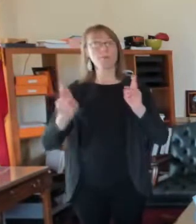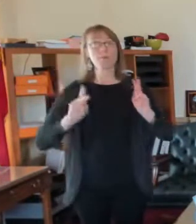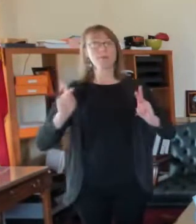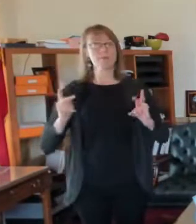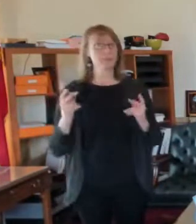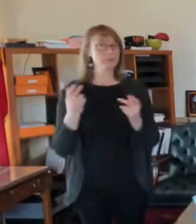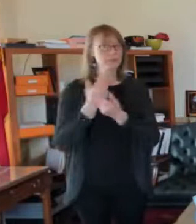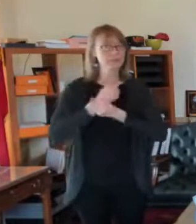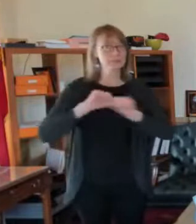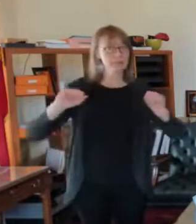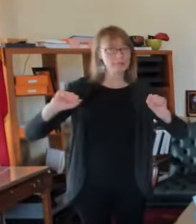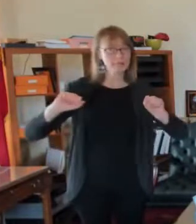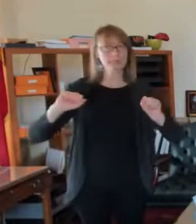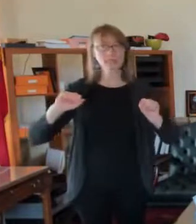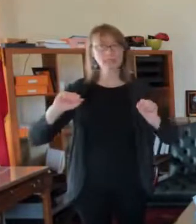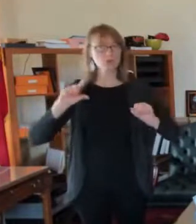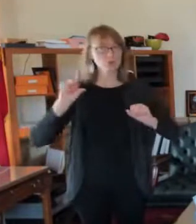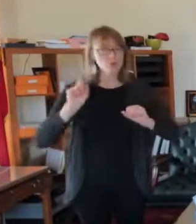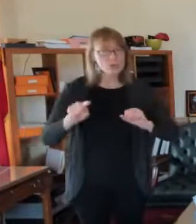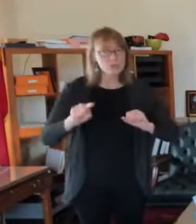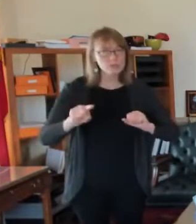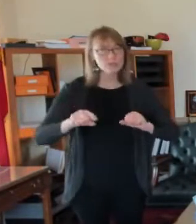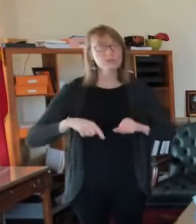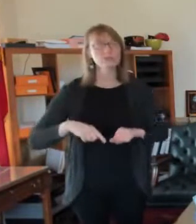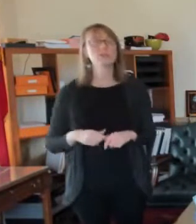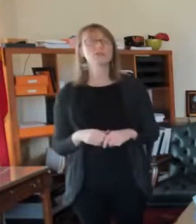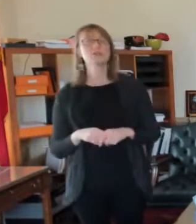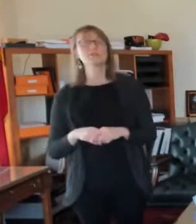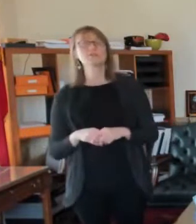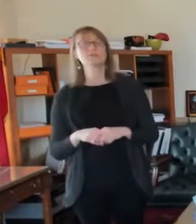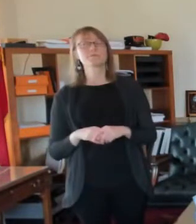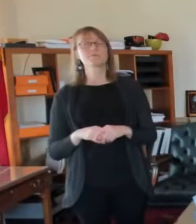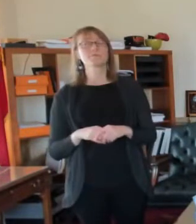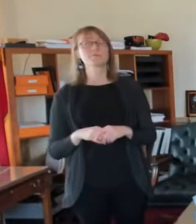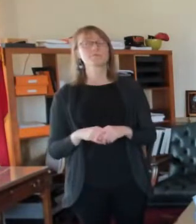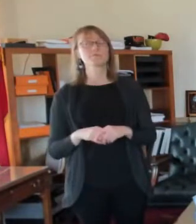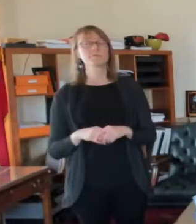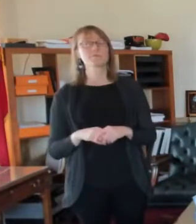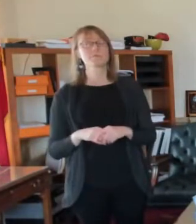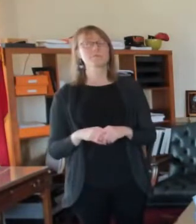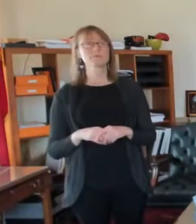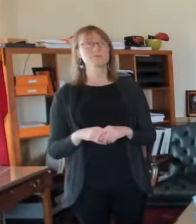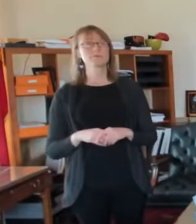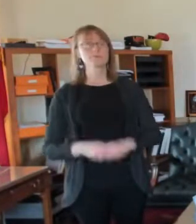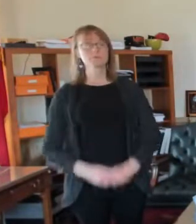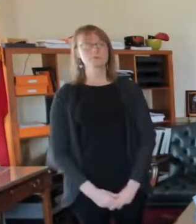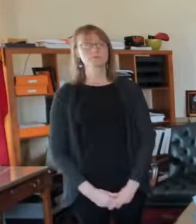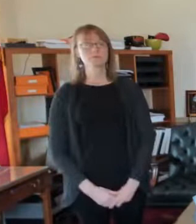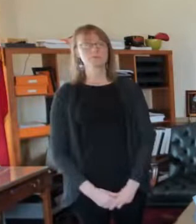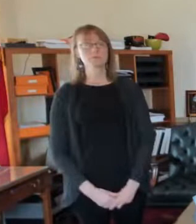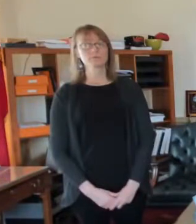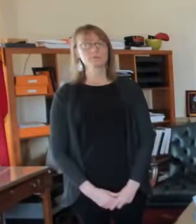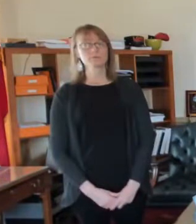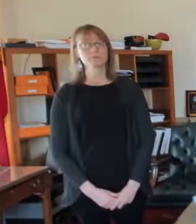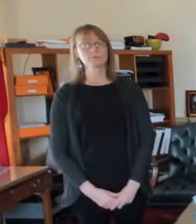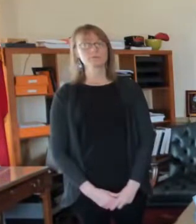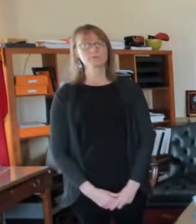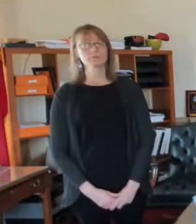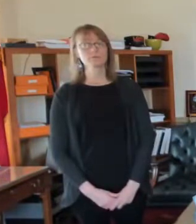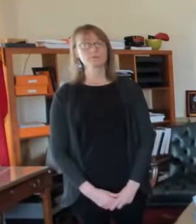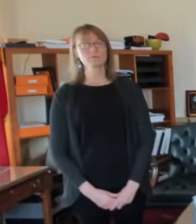Jackie asked, uh, with the lifting of residency over the summer, what's the status of bringing more officers on board?